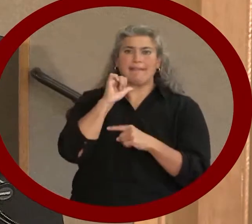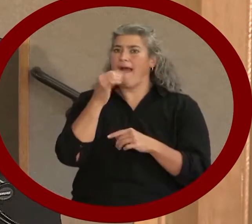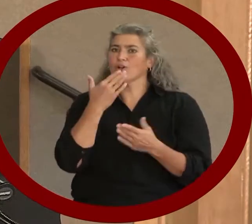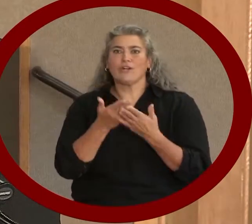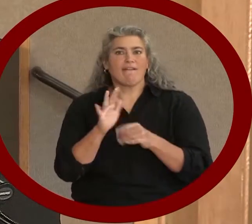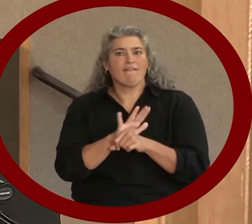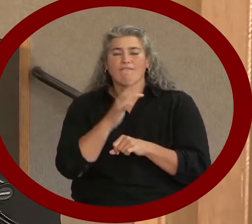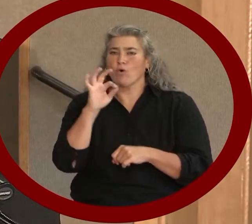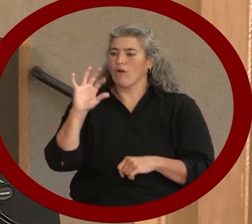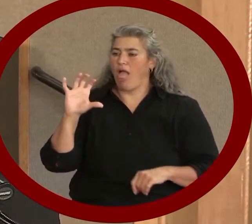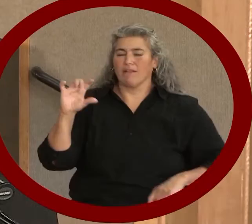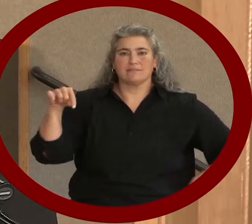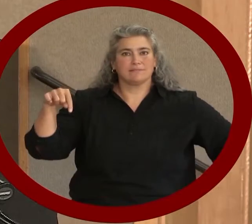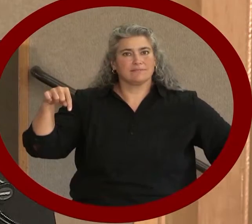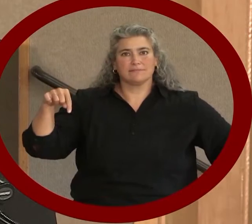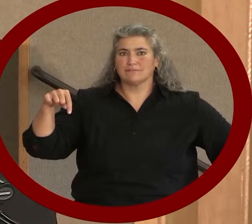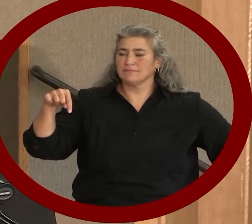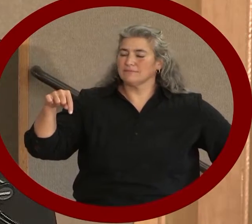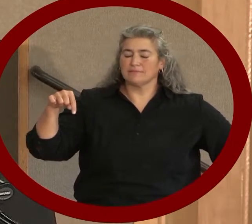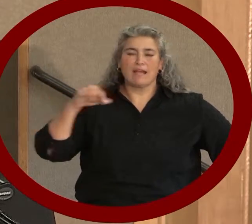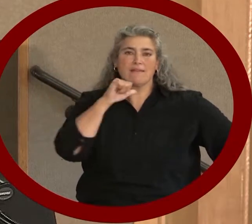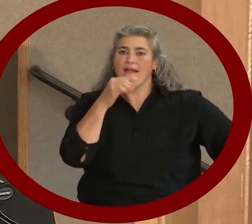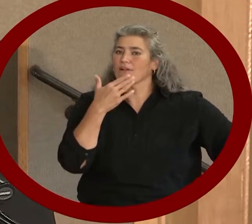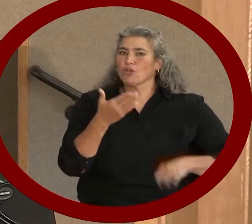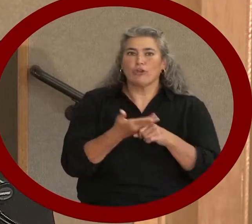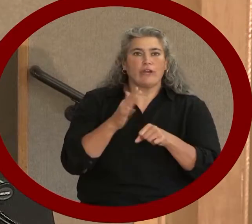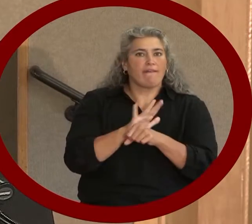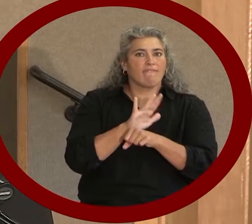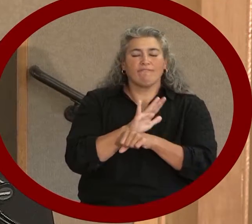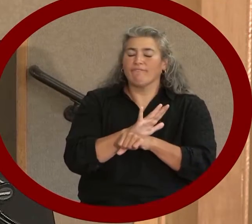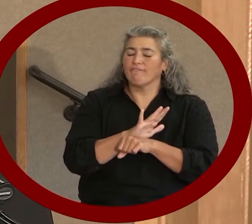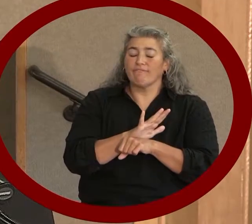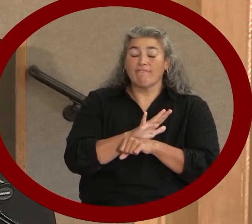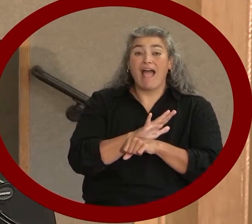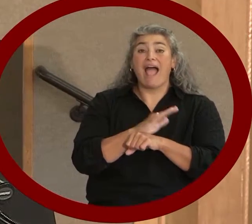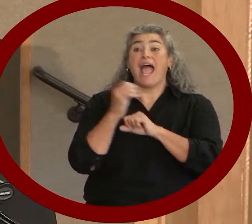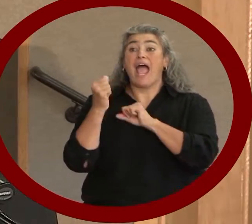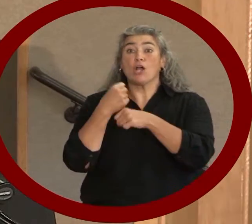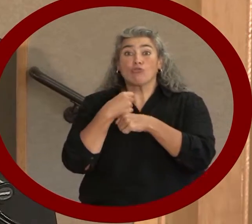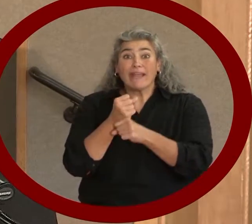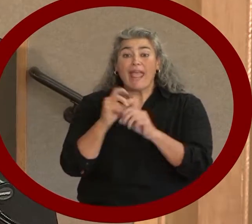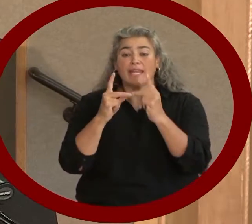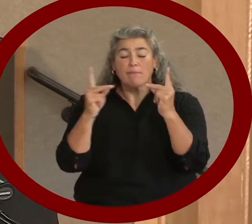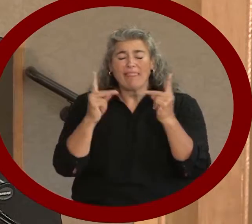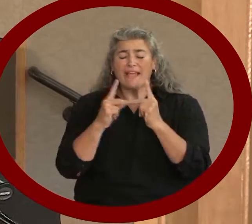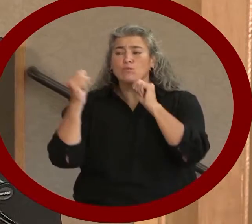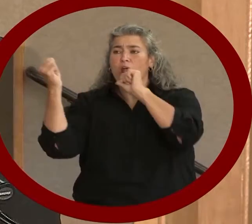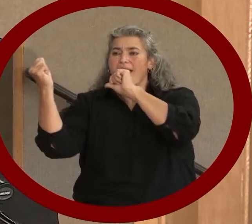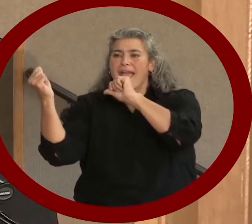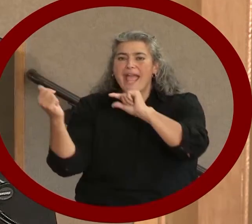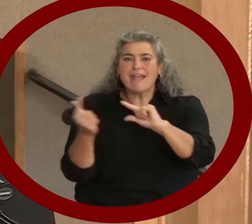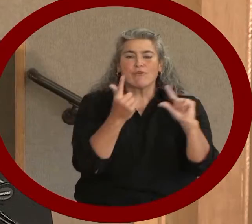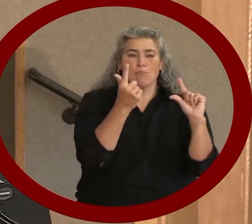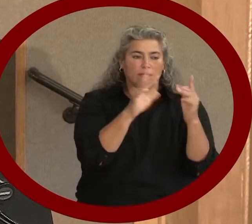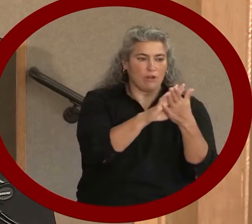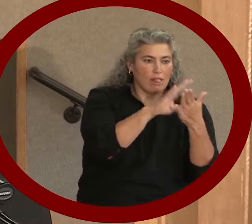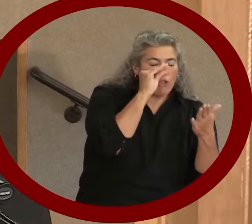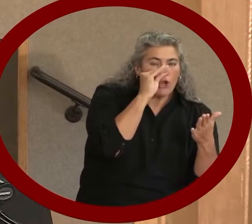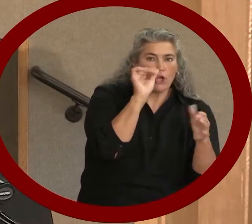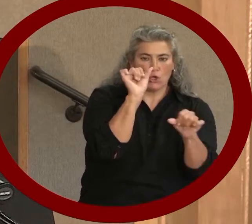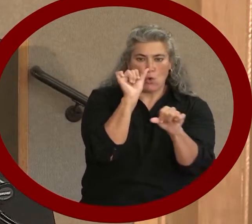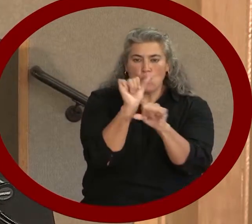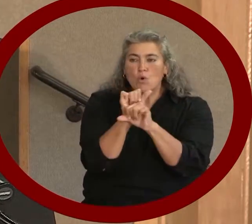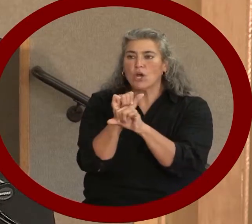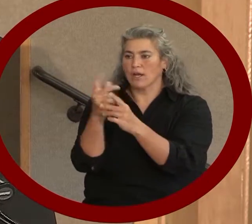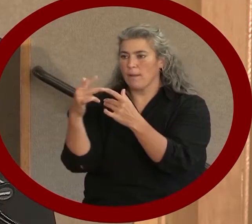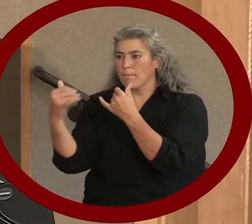Fort Collins. When it comes to creating a place where everyone can learn and work and play and feel like a valued part of this community,